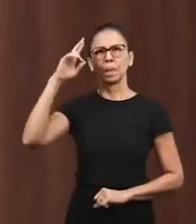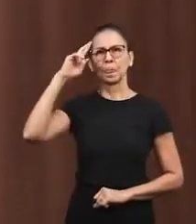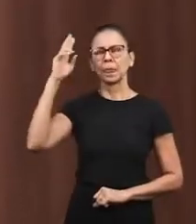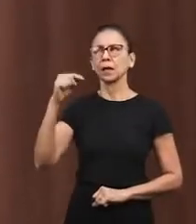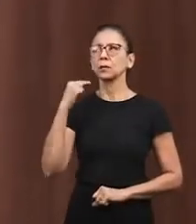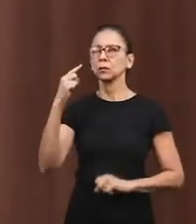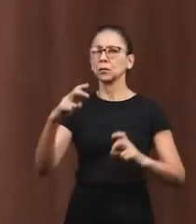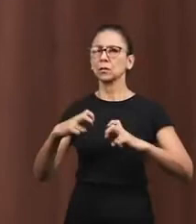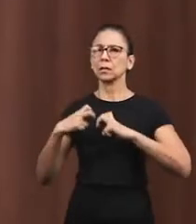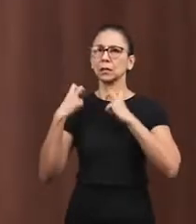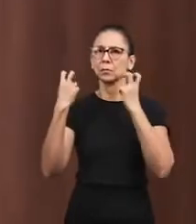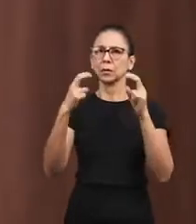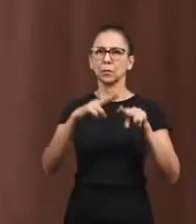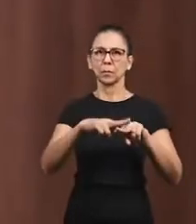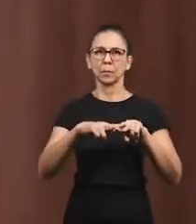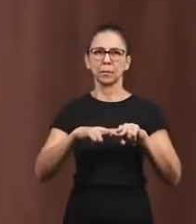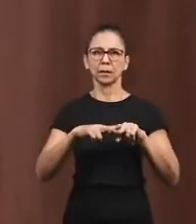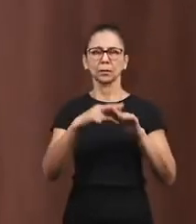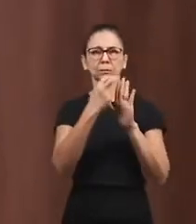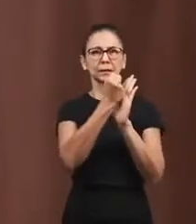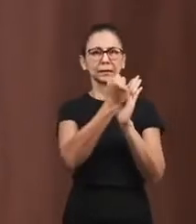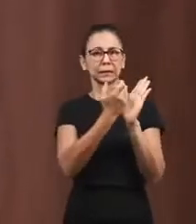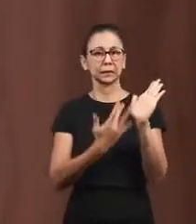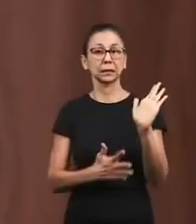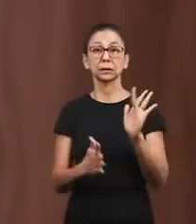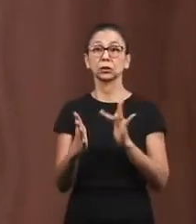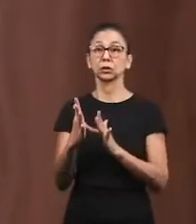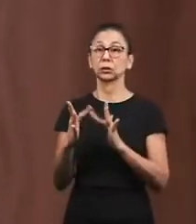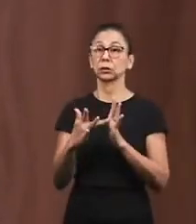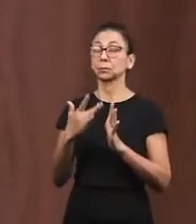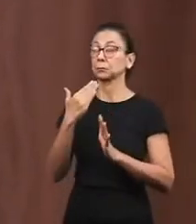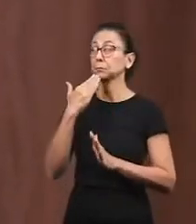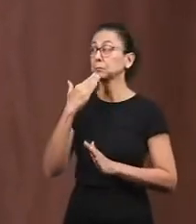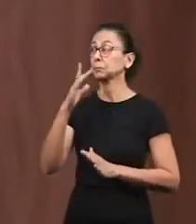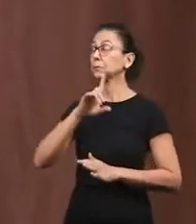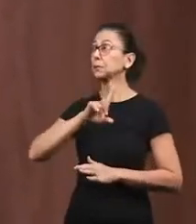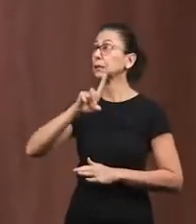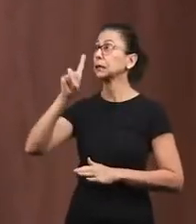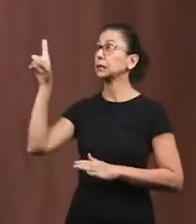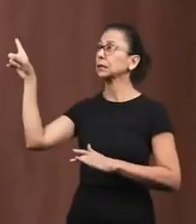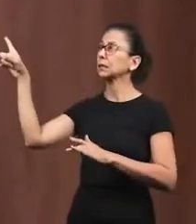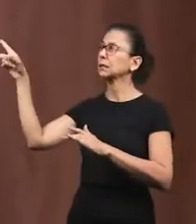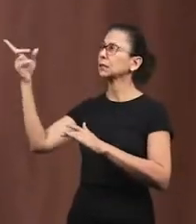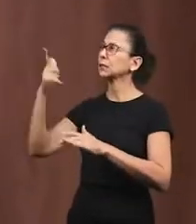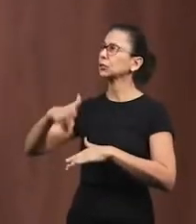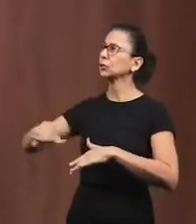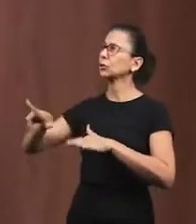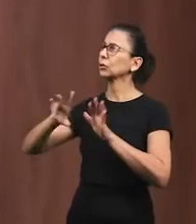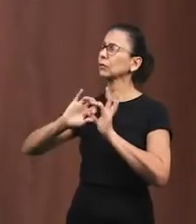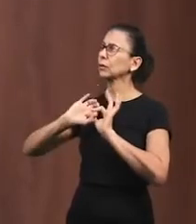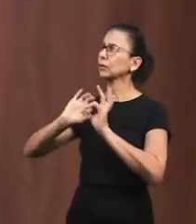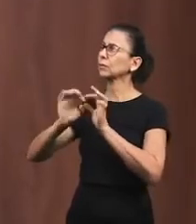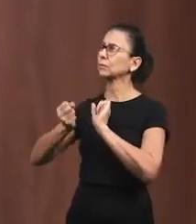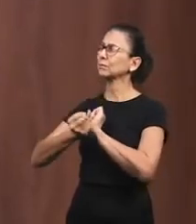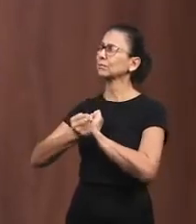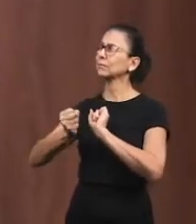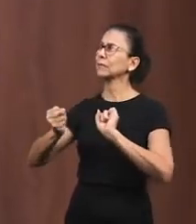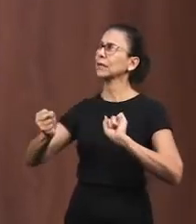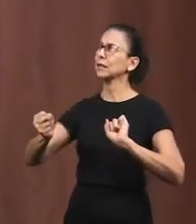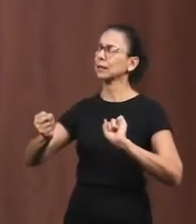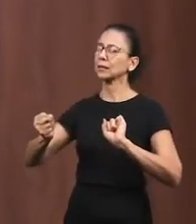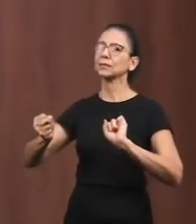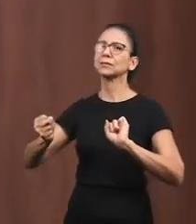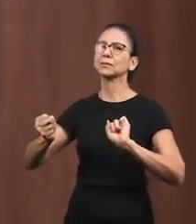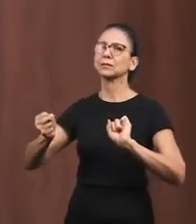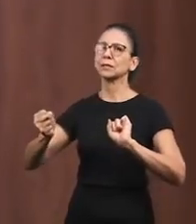Lord we plead by the blood of Jesus we ask Lord fellowship set us